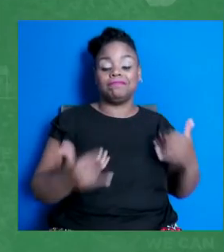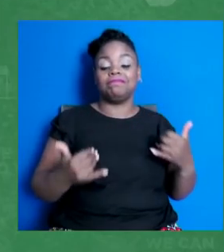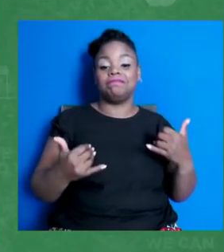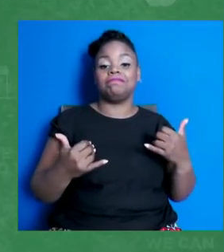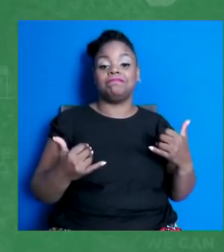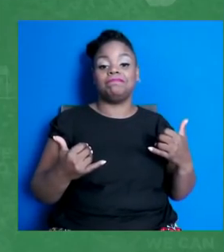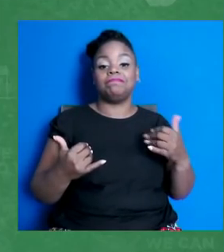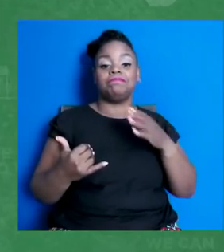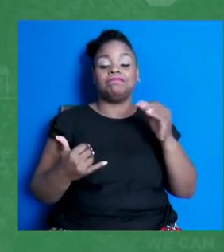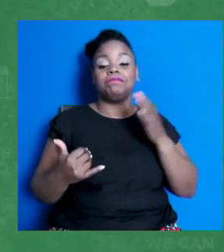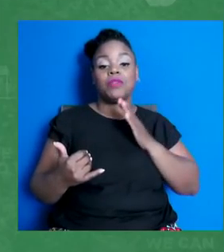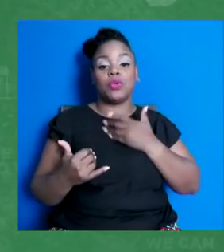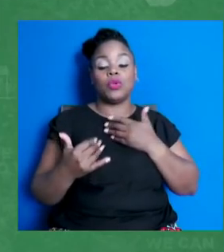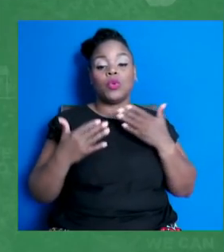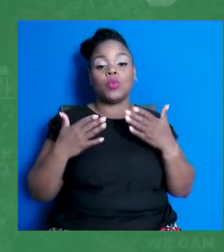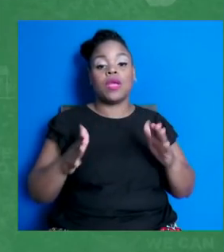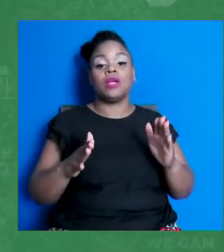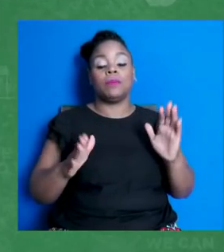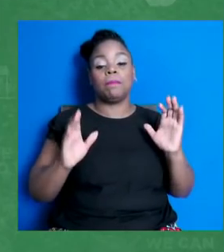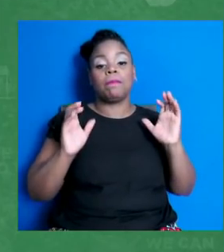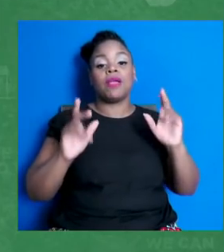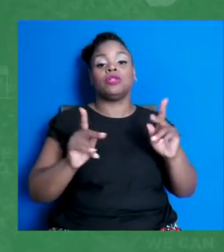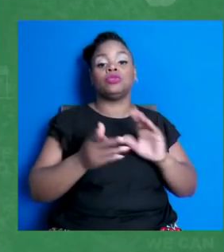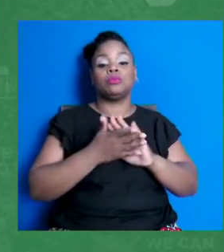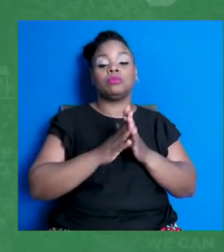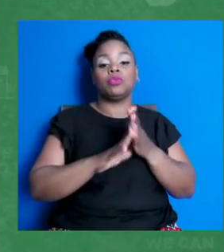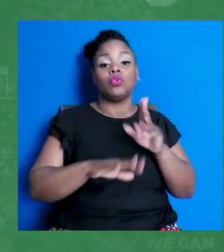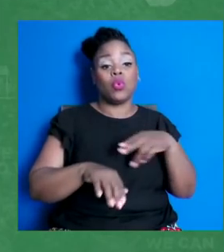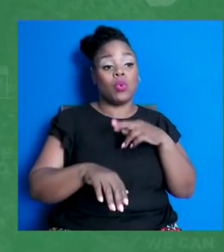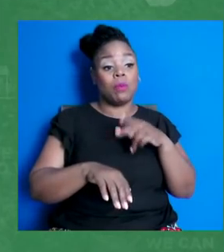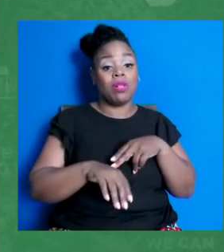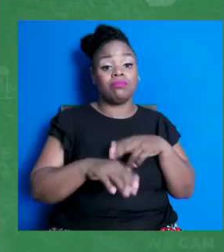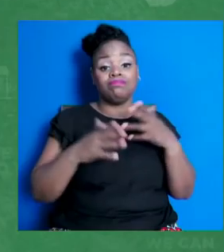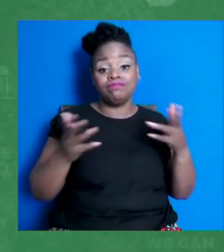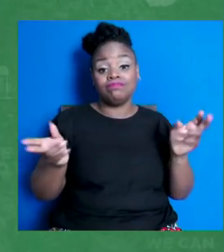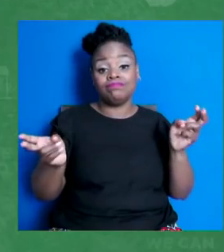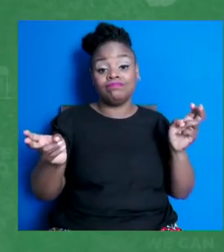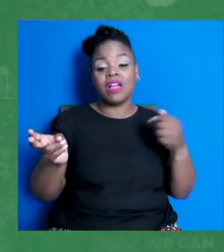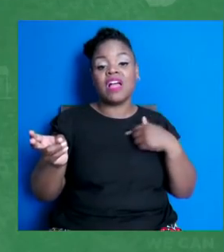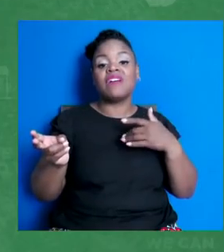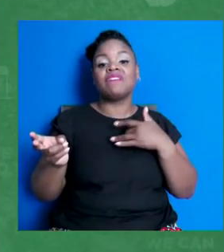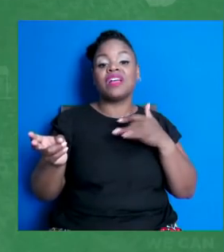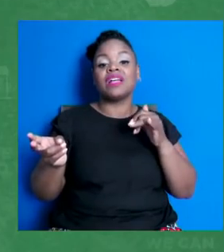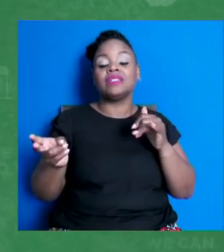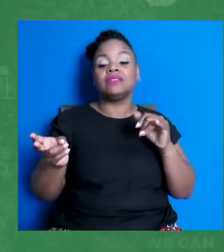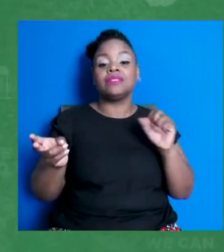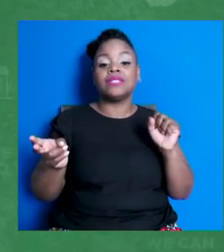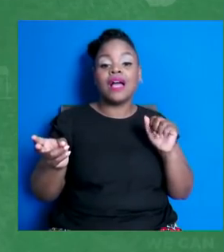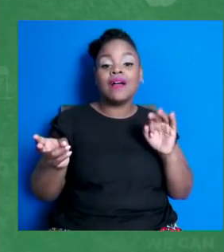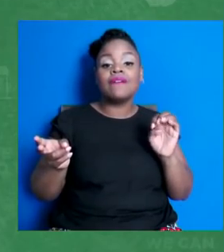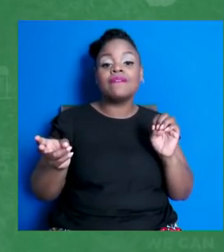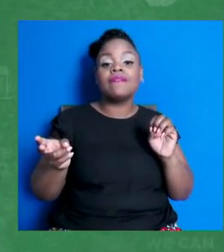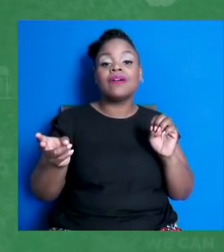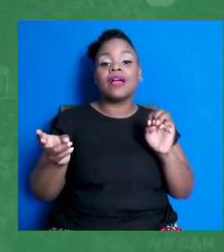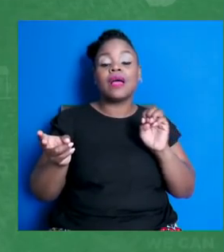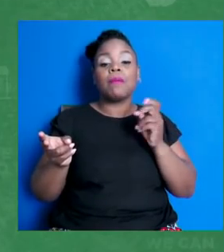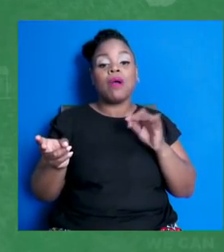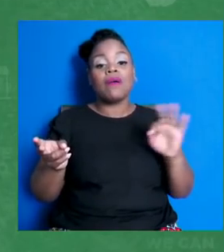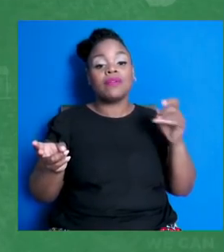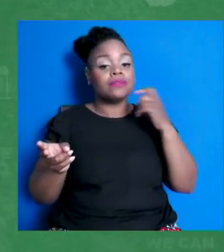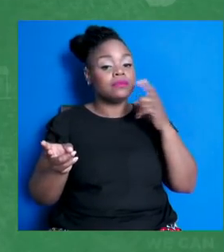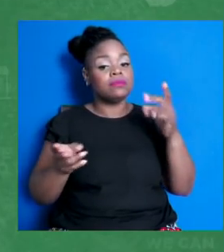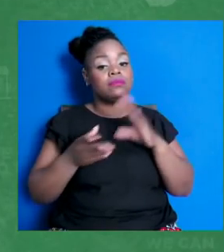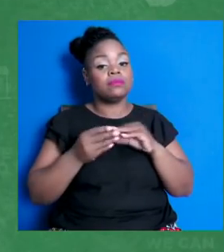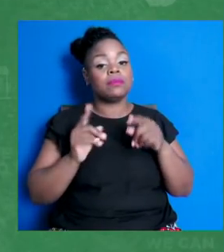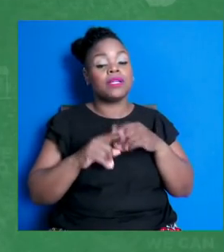make us feel safe, which I think we all have a right to feel, as Mr. Emhoff said about his own children. They're our way back to school, to